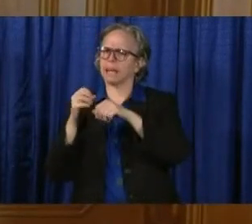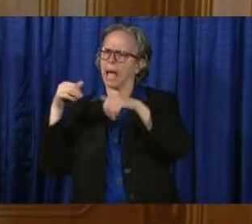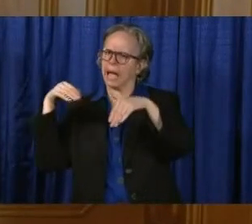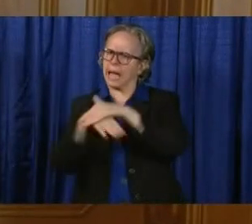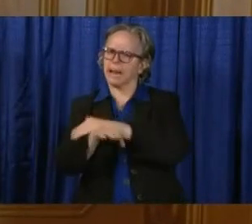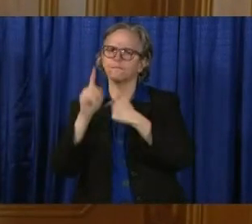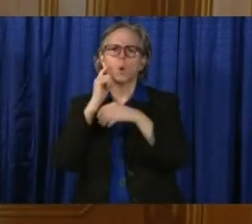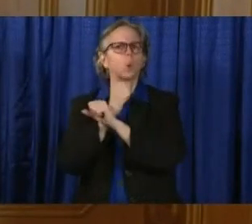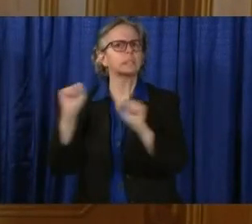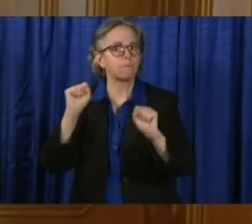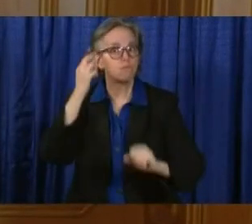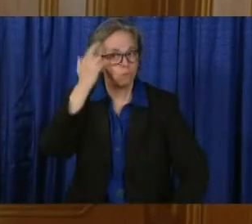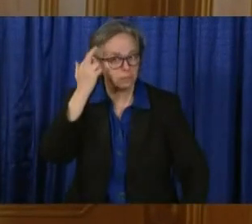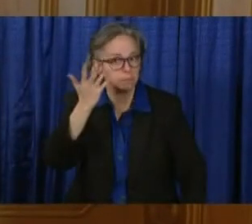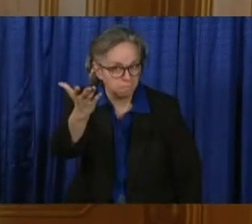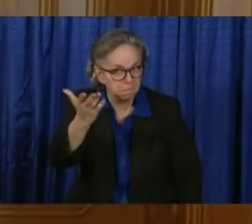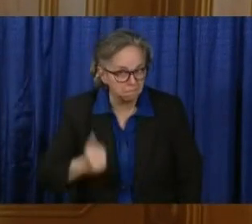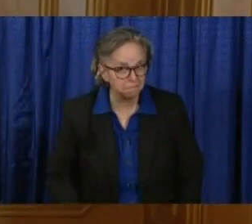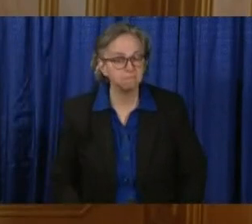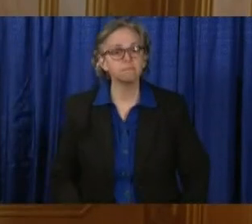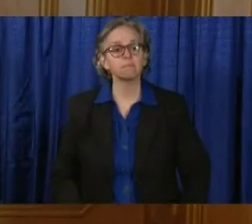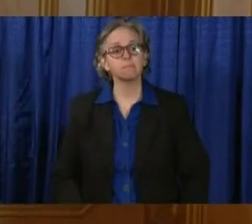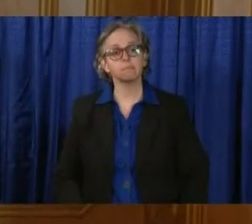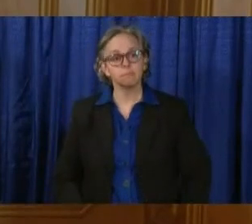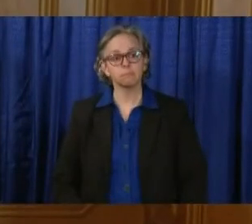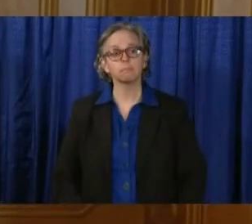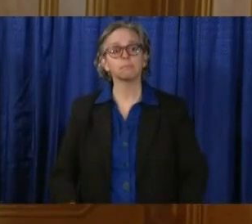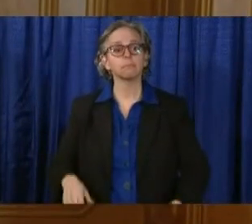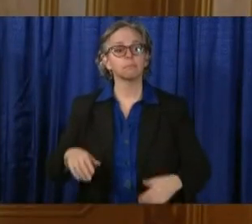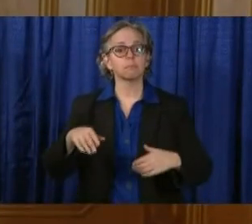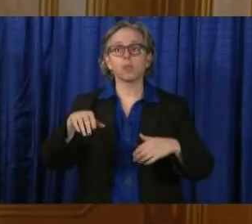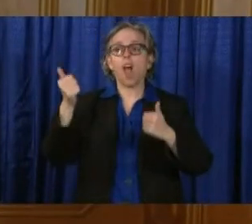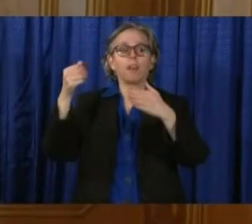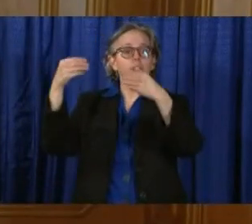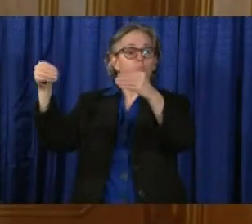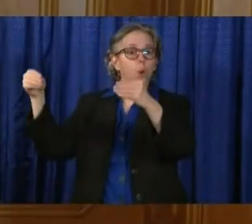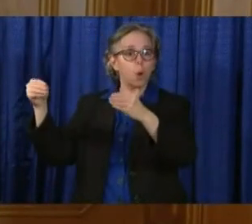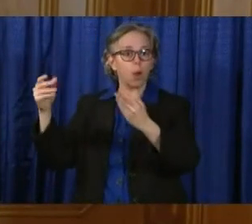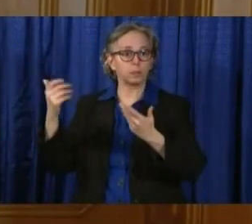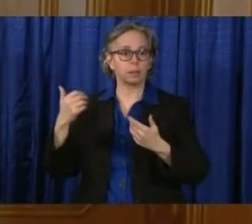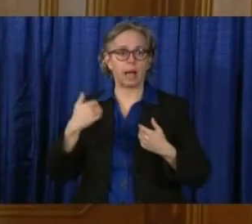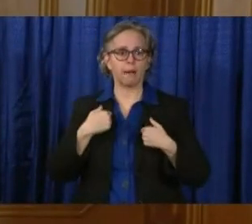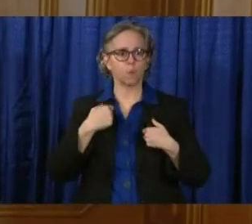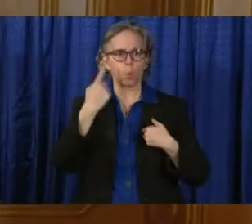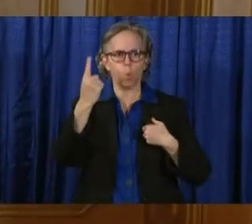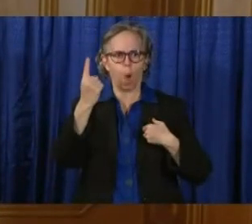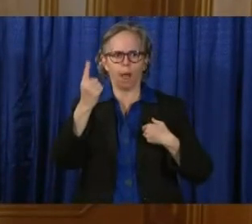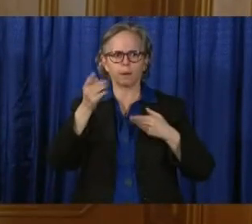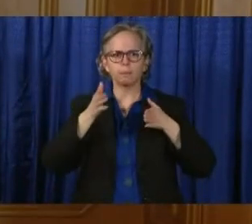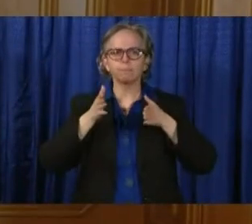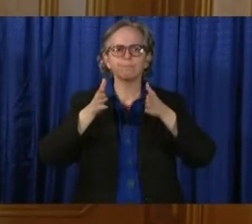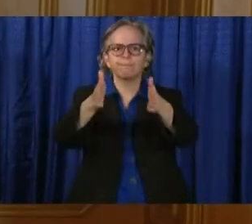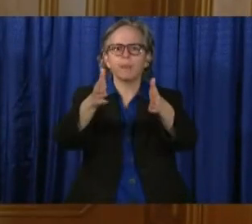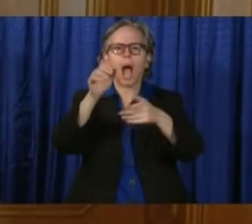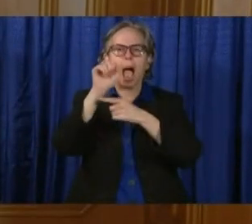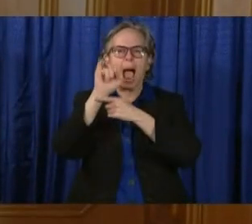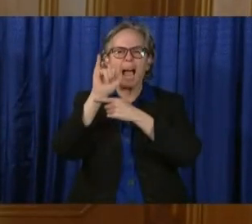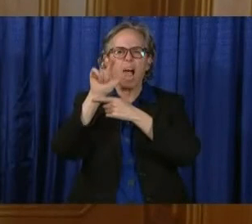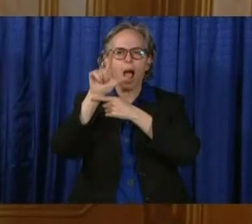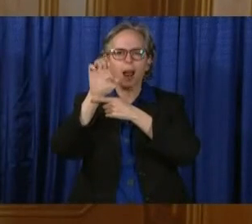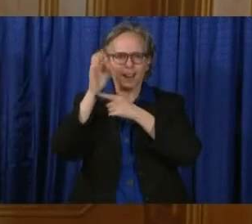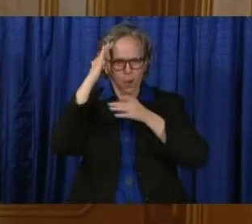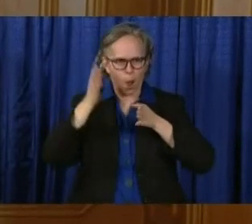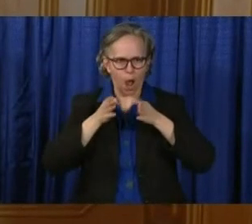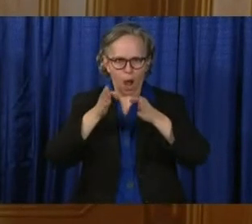some stores that have actually gone to a one-way aisle. And again, the idea is to keep people from brushing up against each other